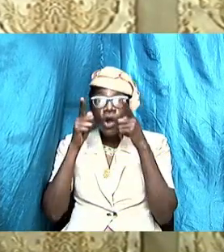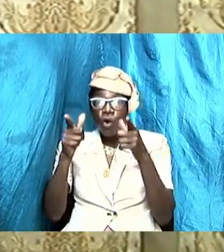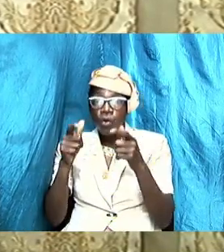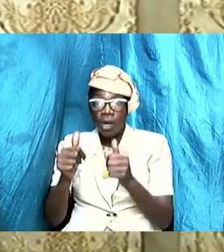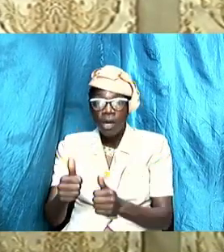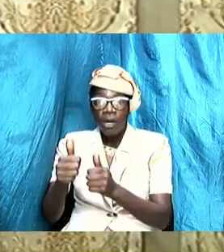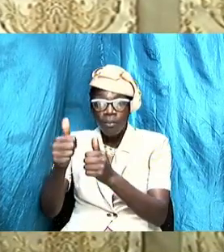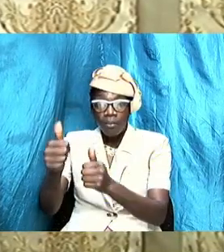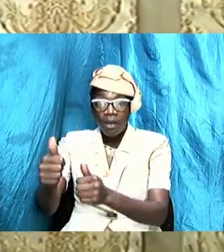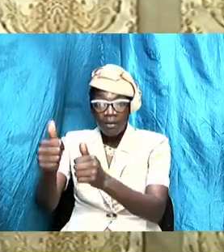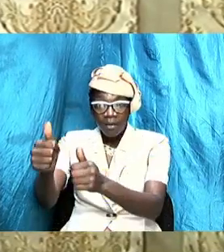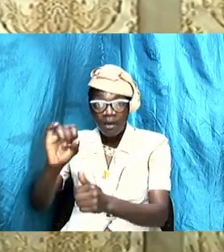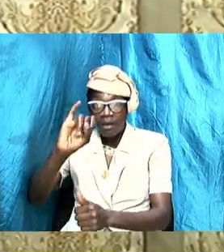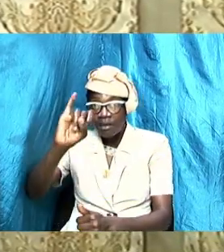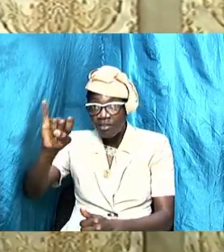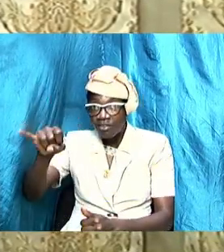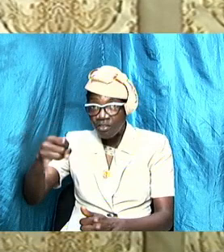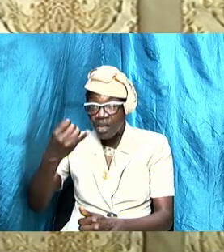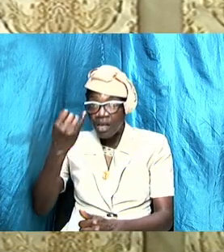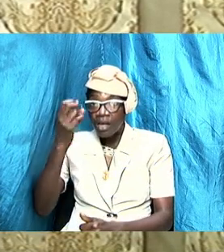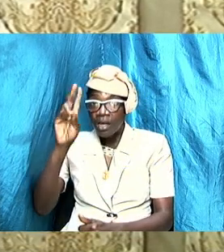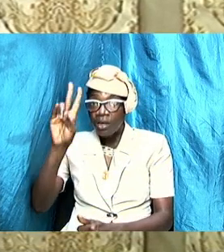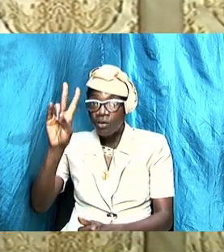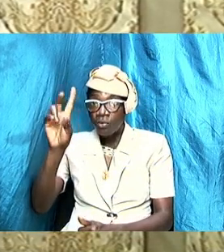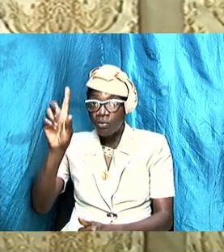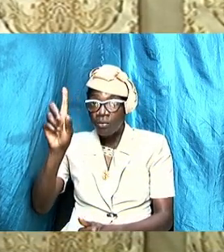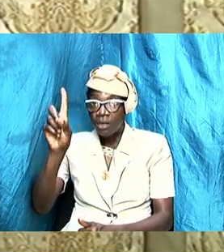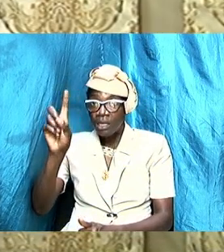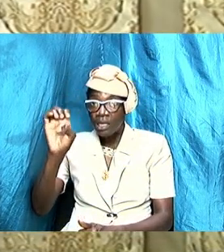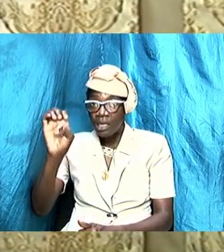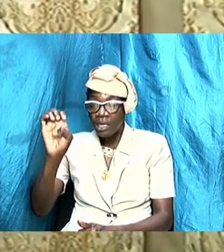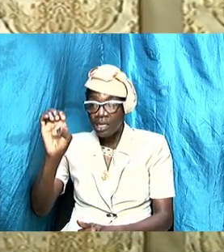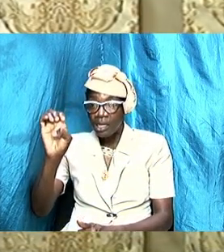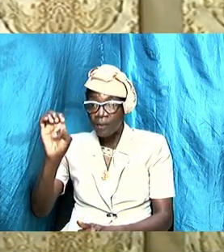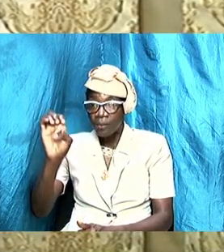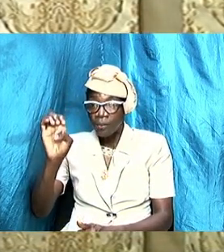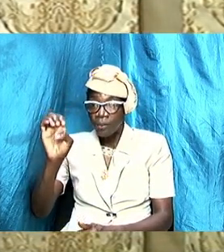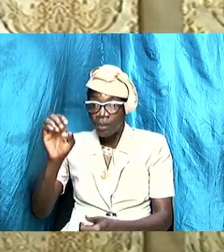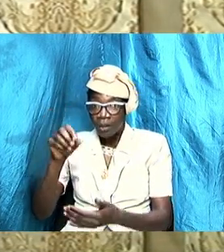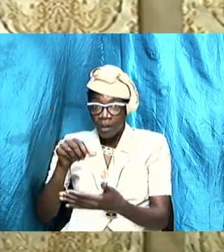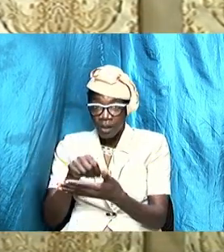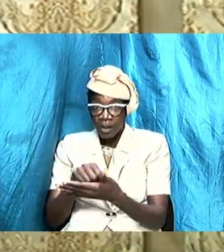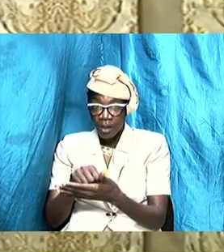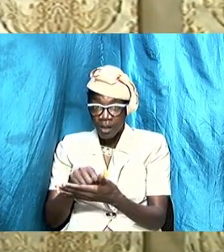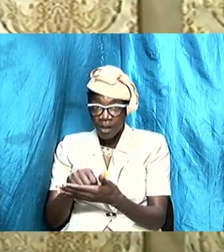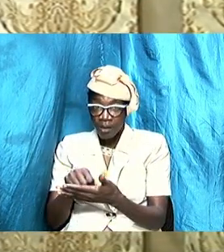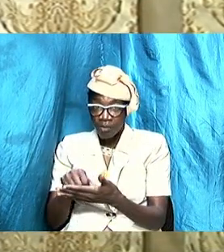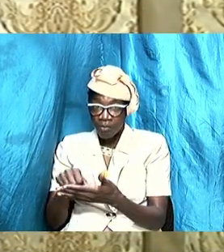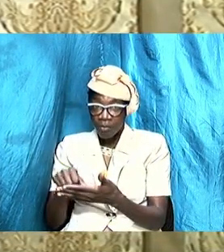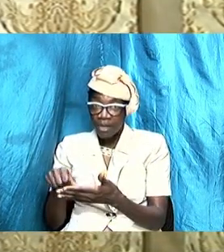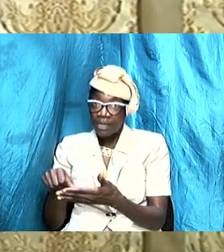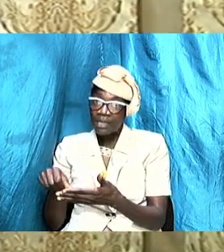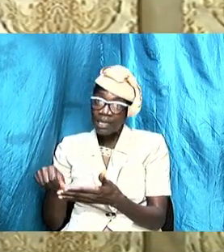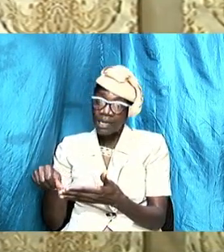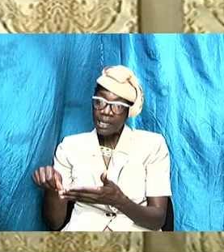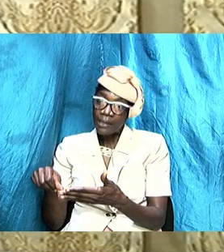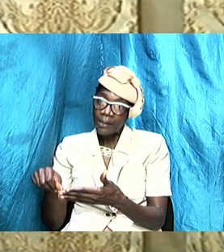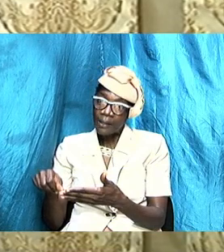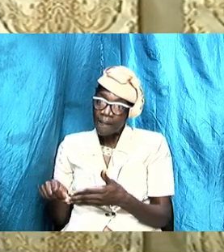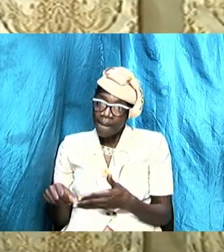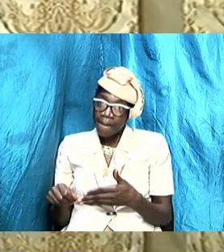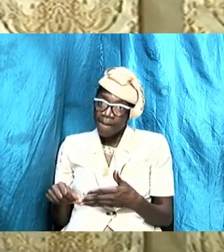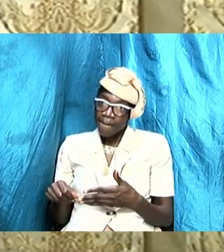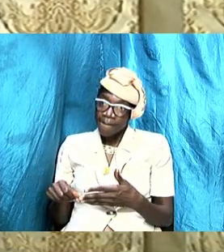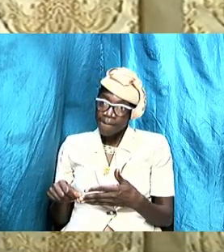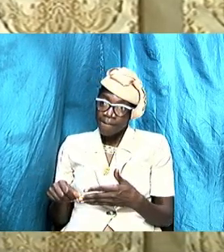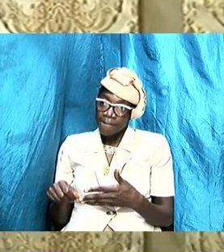Apostle Jude, right? The Apostle Jude was writing and I want to read from the Bible. In fact, if we